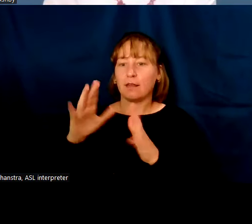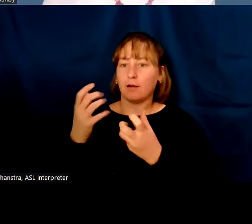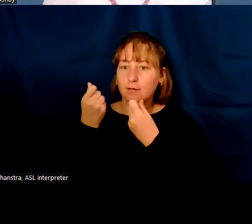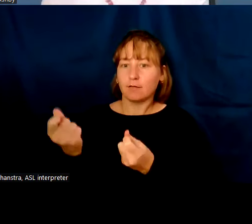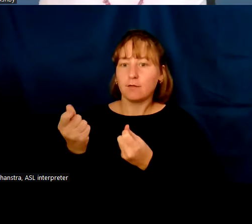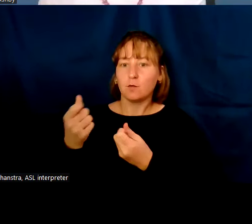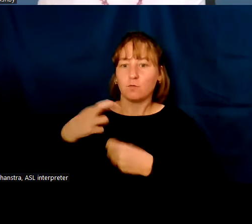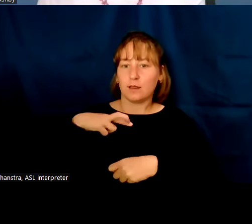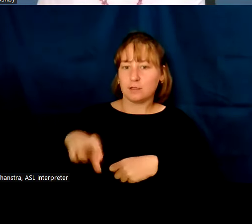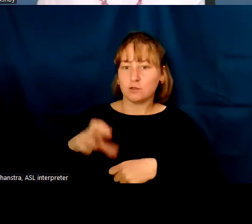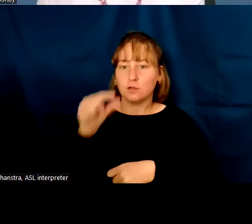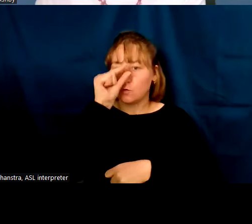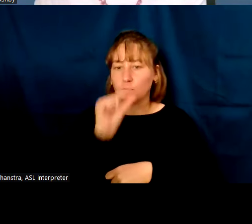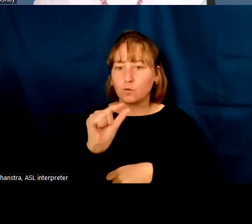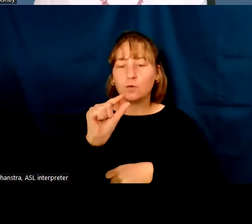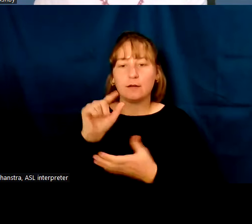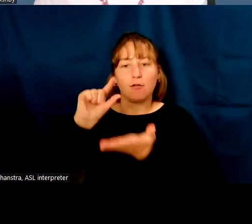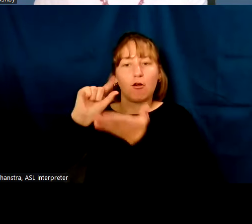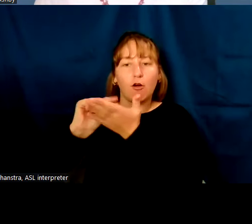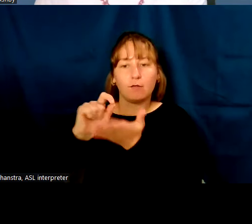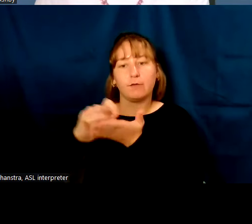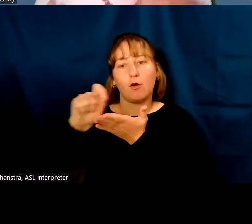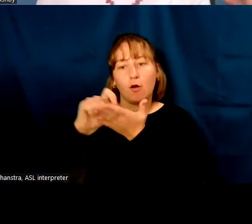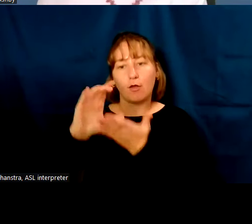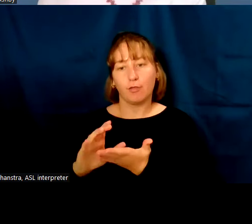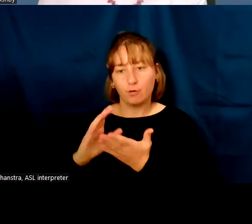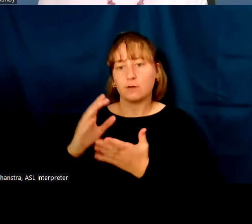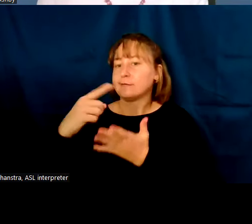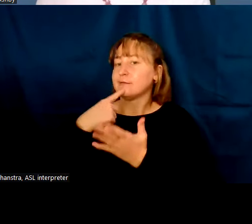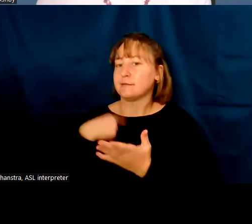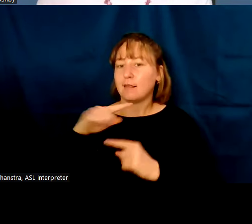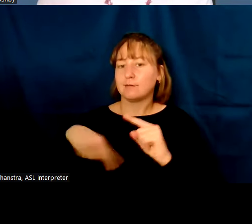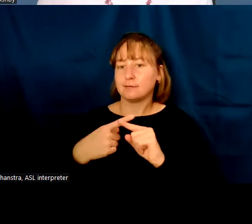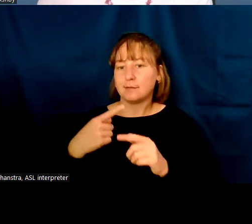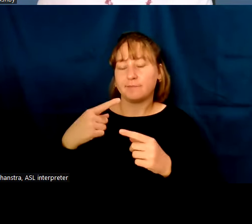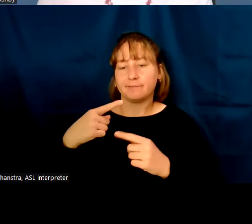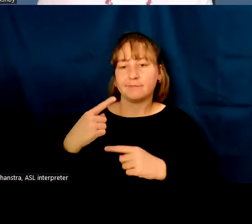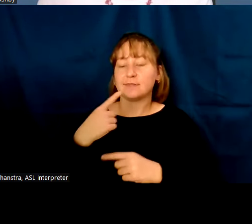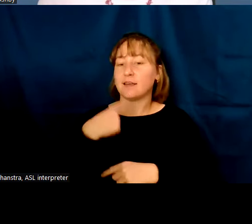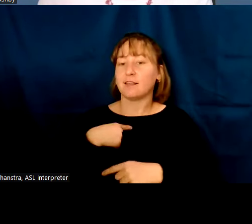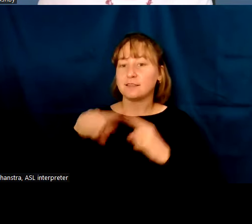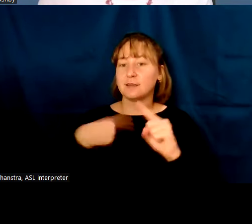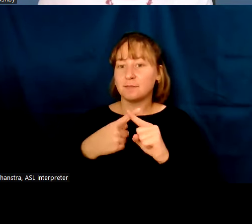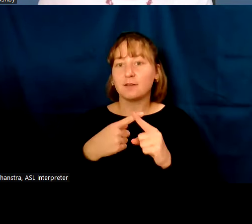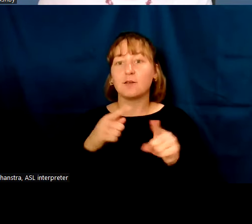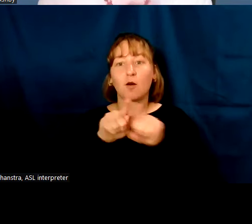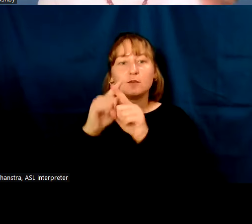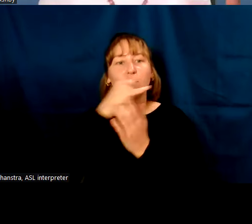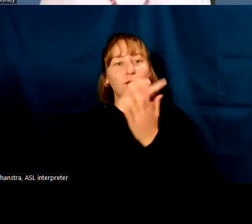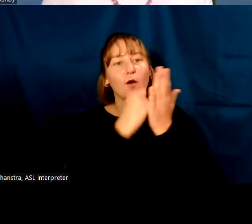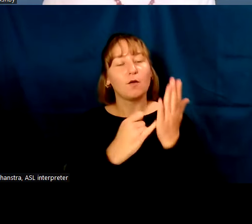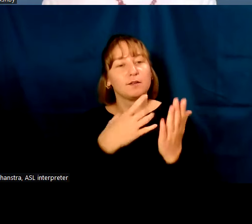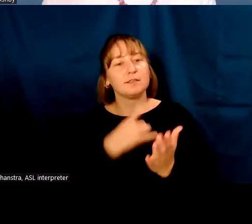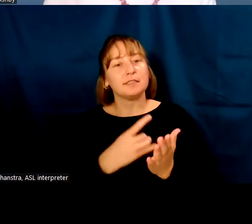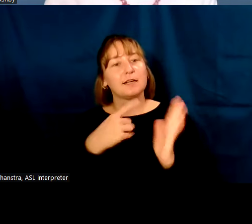authors tell us about. And of course, then artists love to depict this scene.